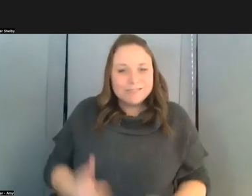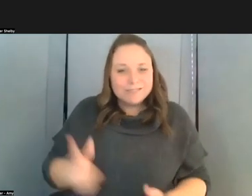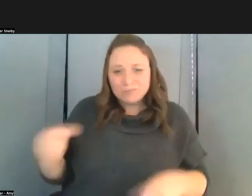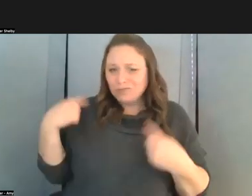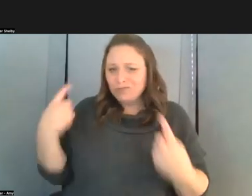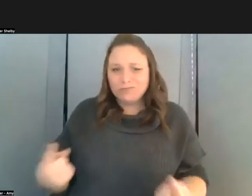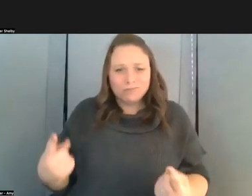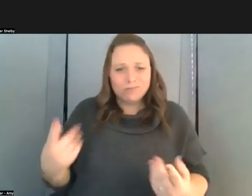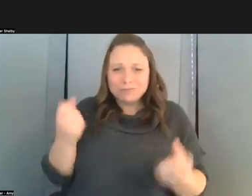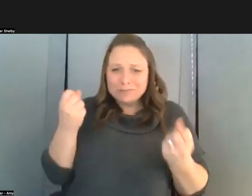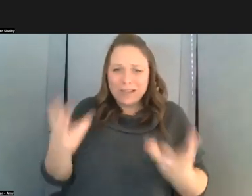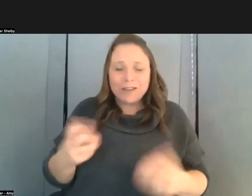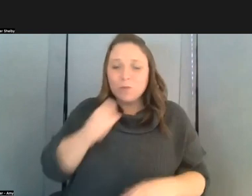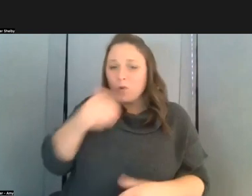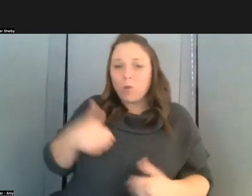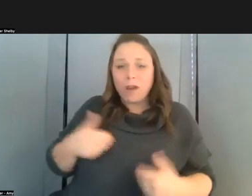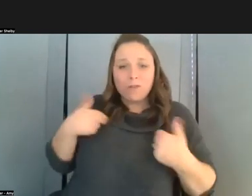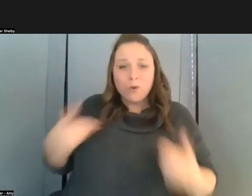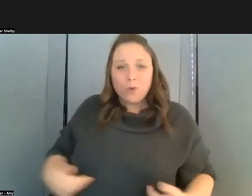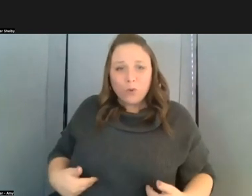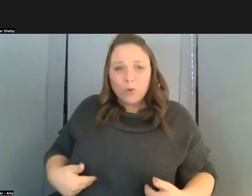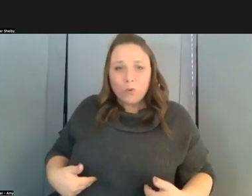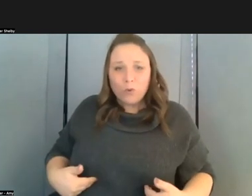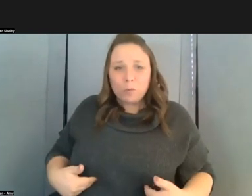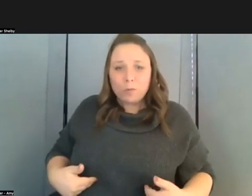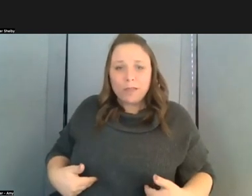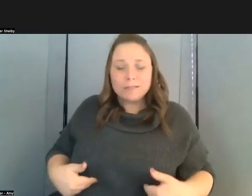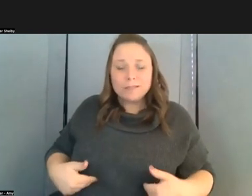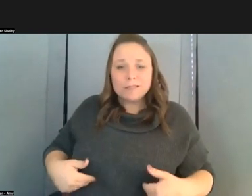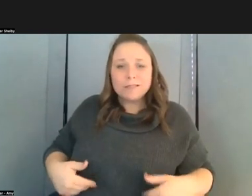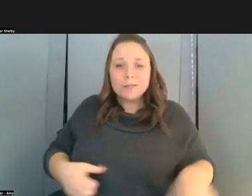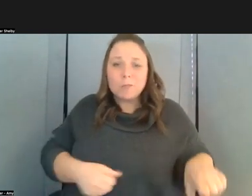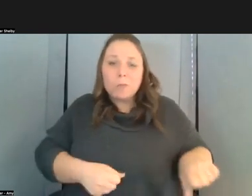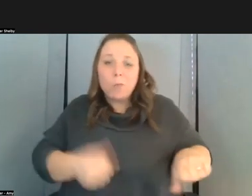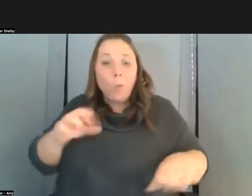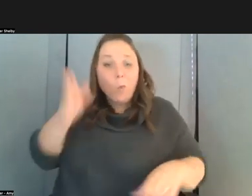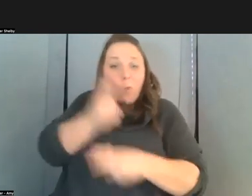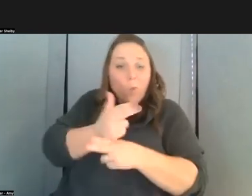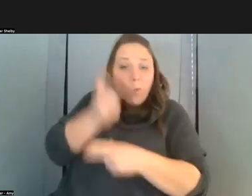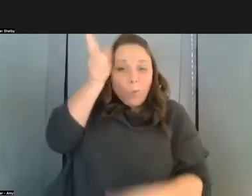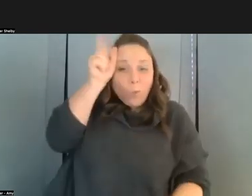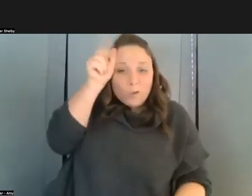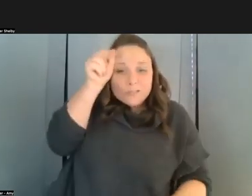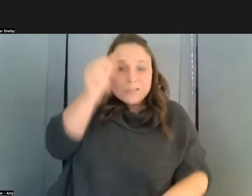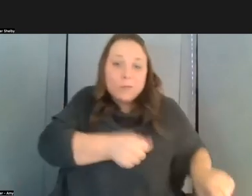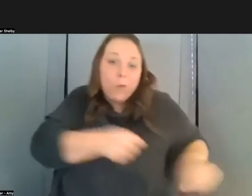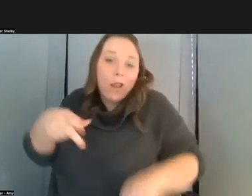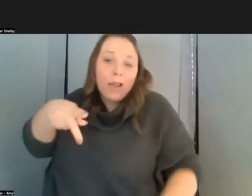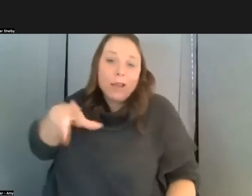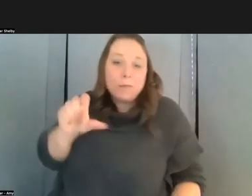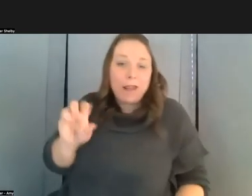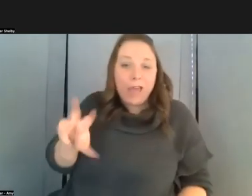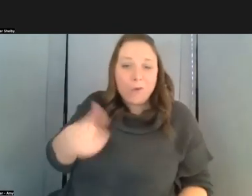we don't have humans pulling plows or horses pulling plows and it would be stupid if i may say it so